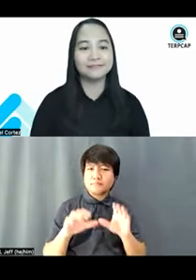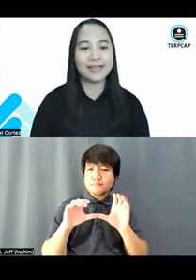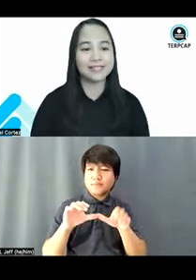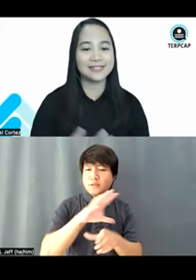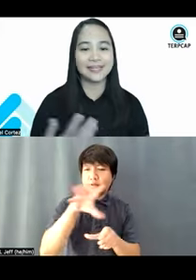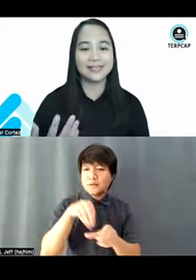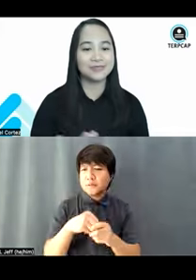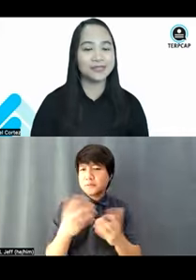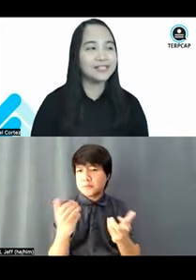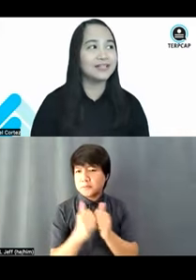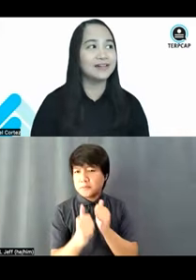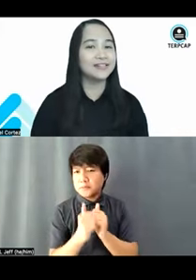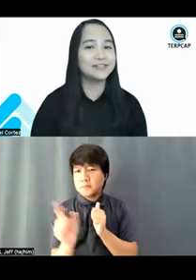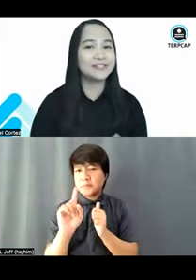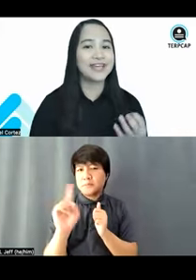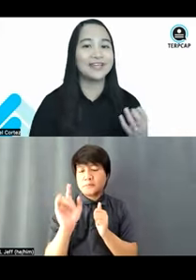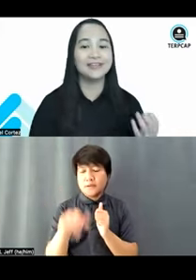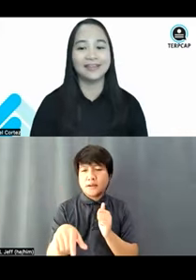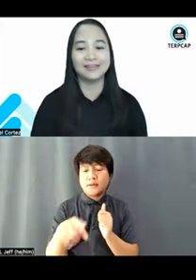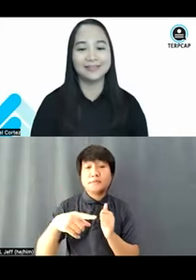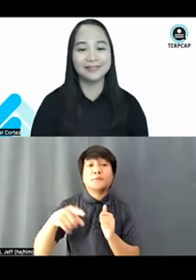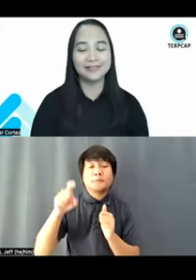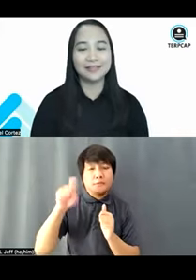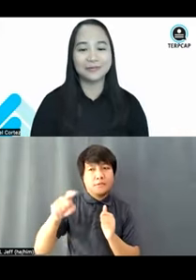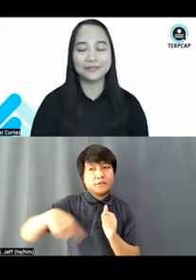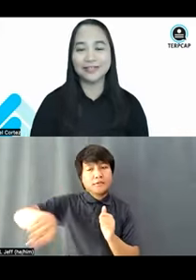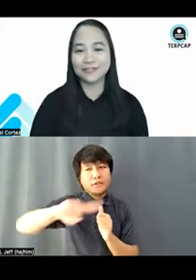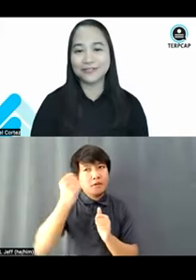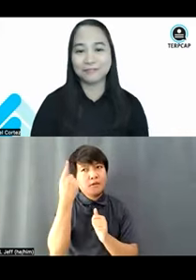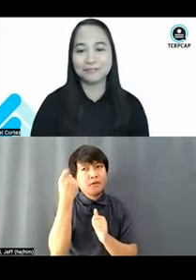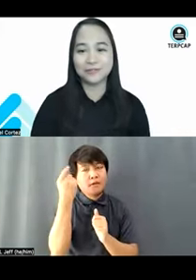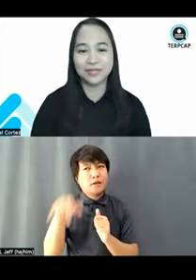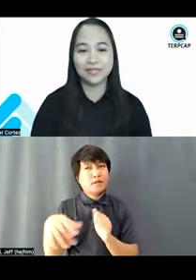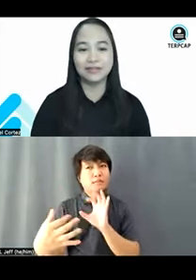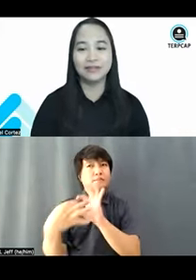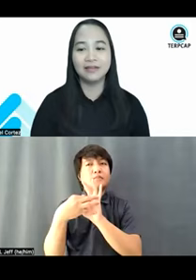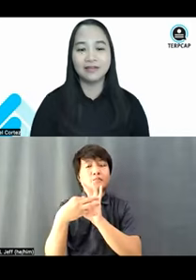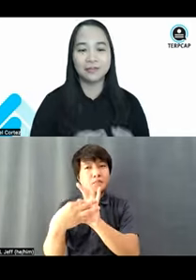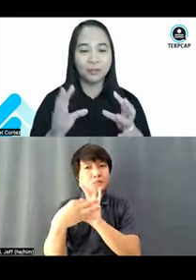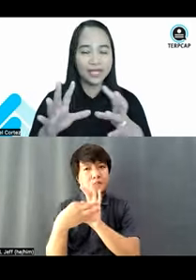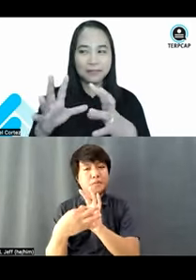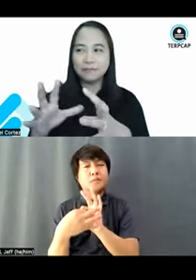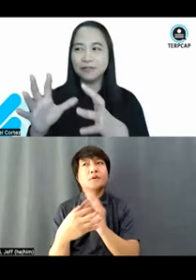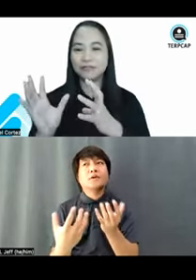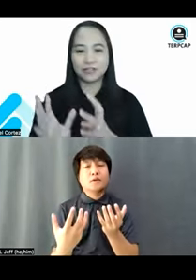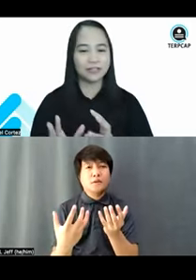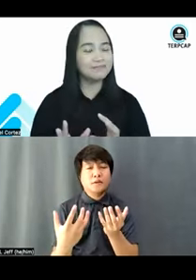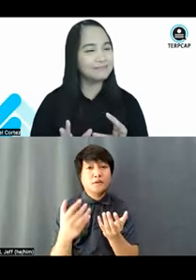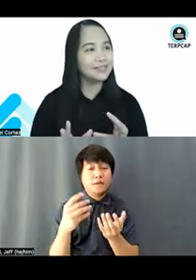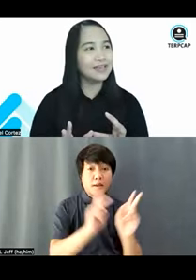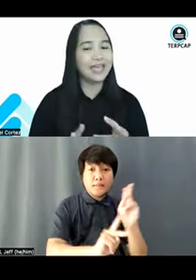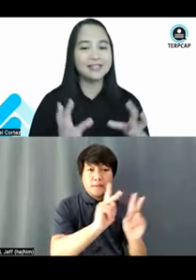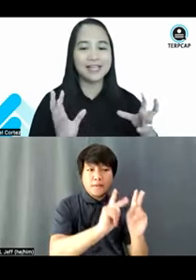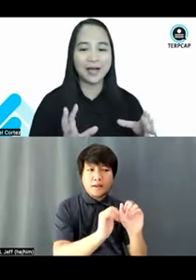As I said, it's really understanding the relationship between the way people function,